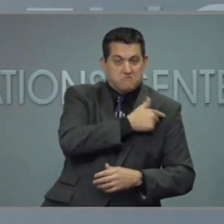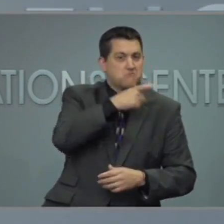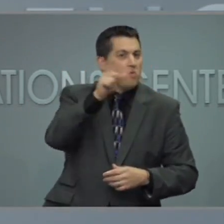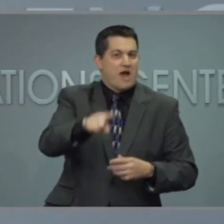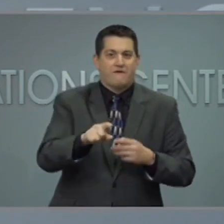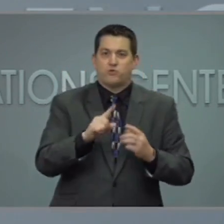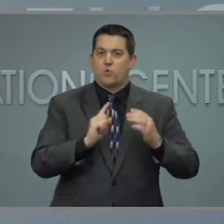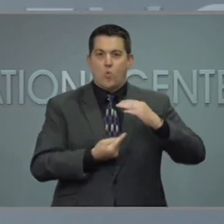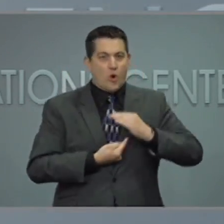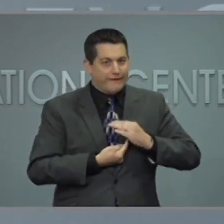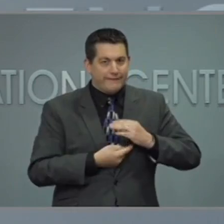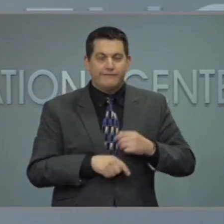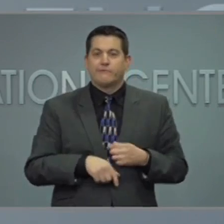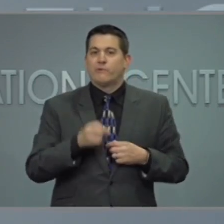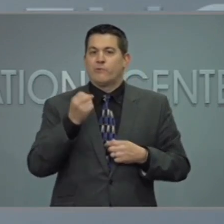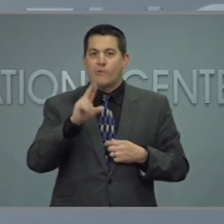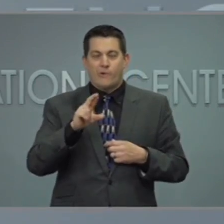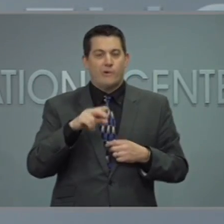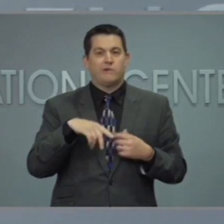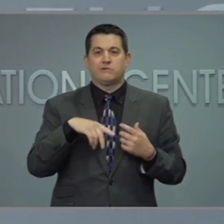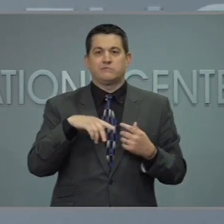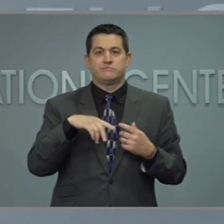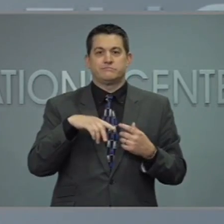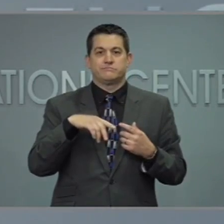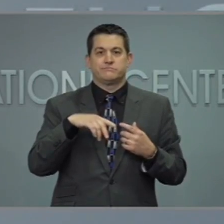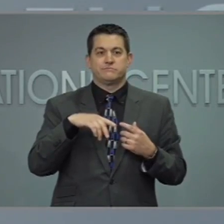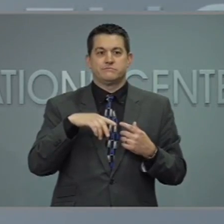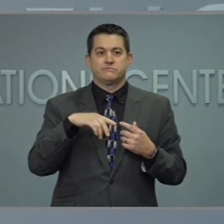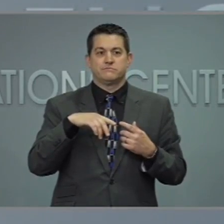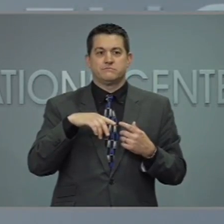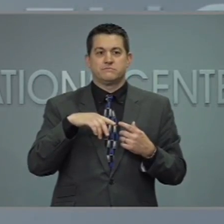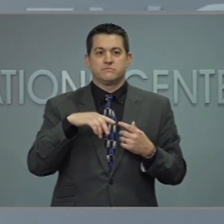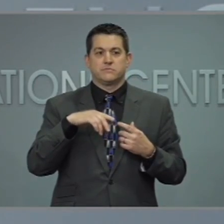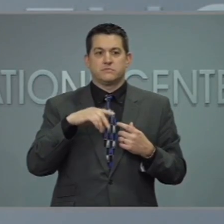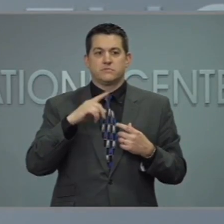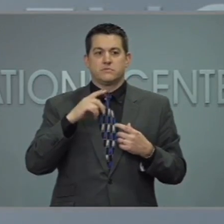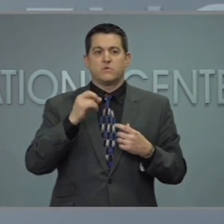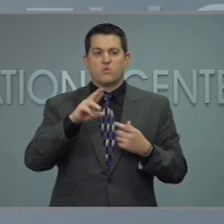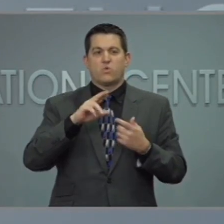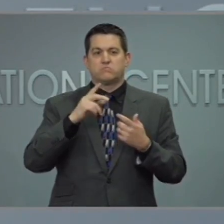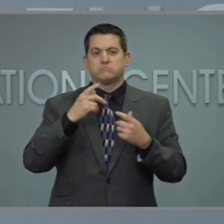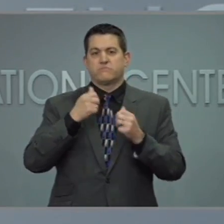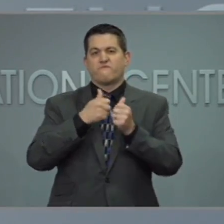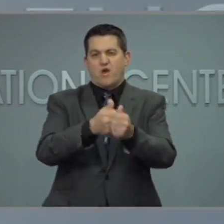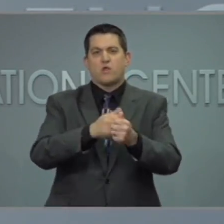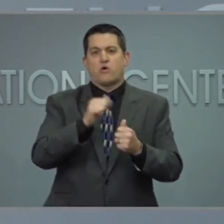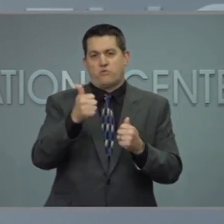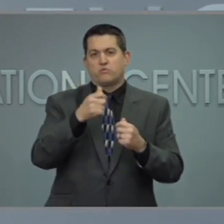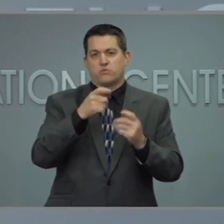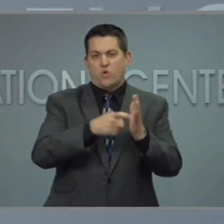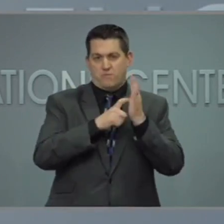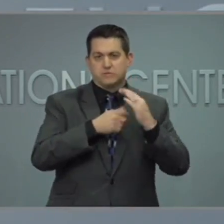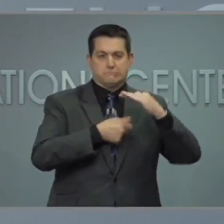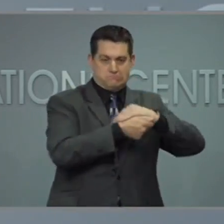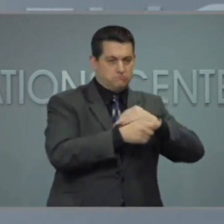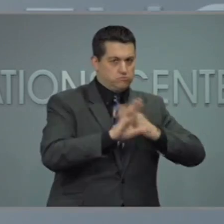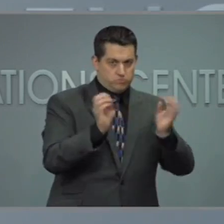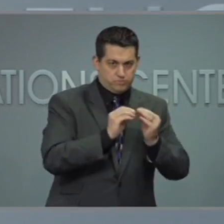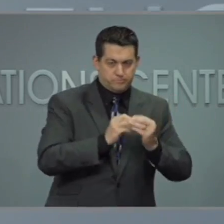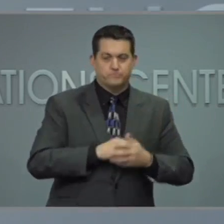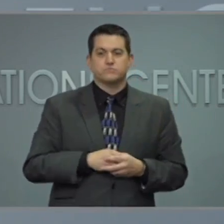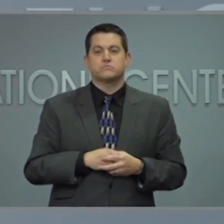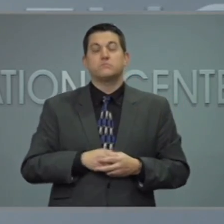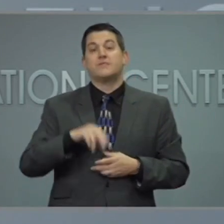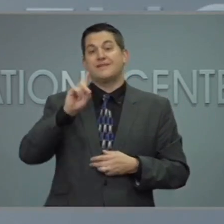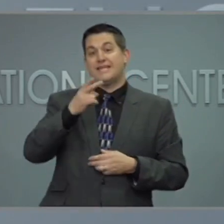Unvaccinated people will still need to do these things. Now the Department of Health and Human Services will continue to